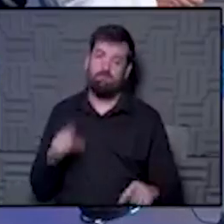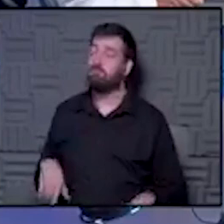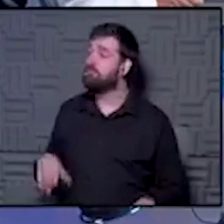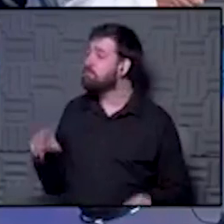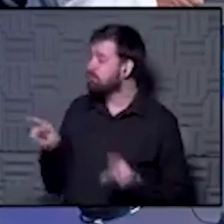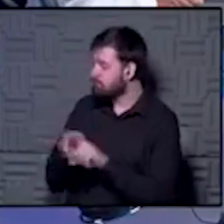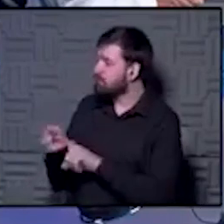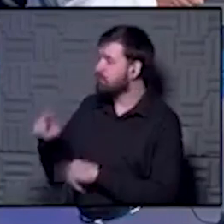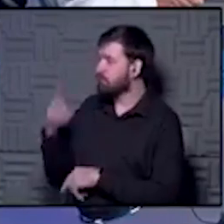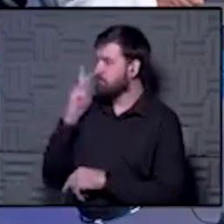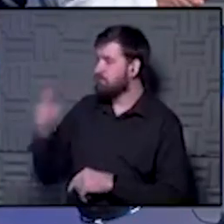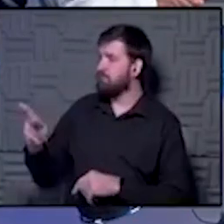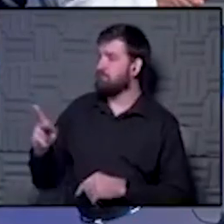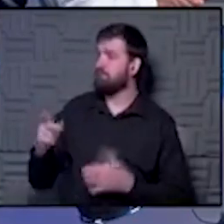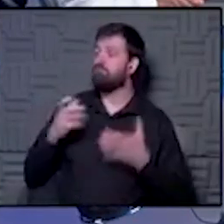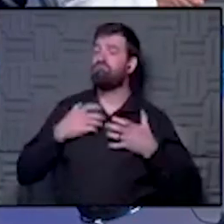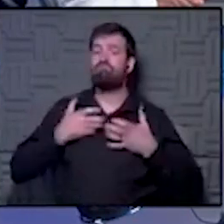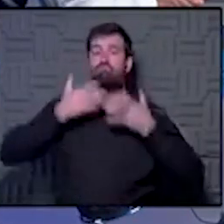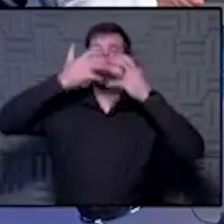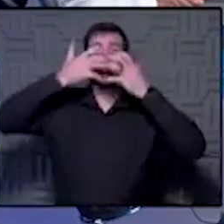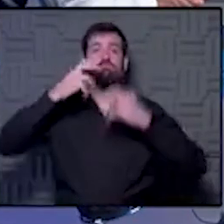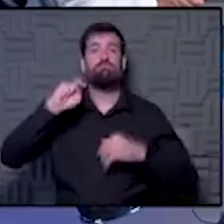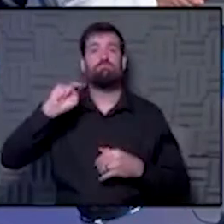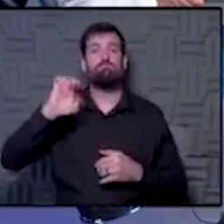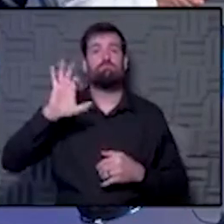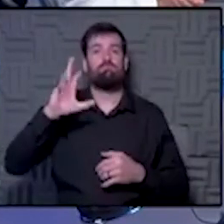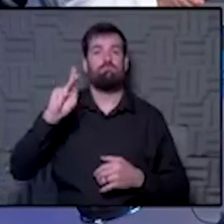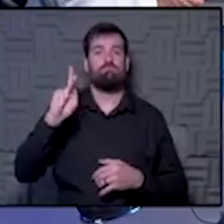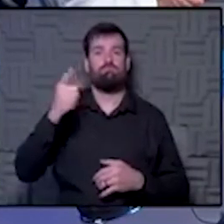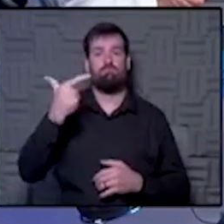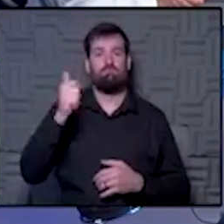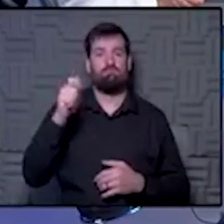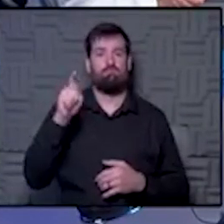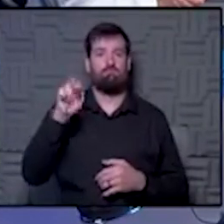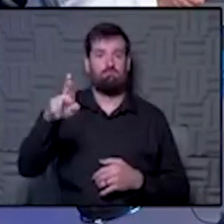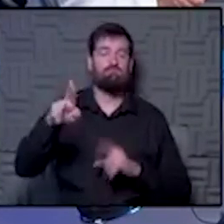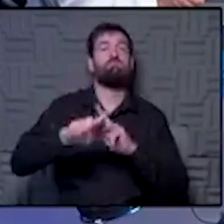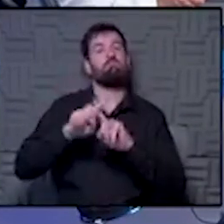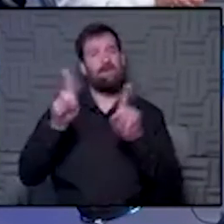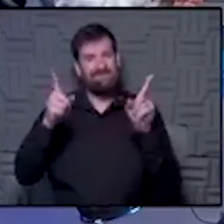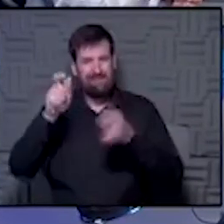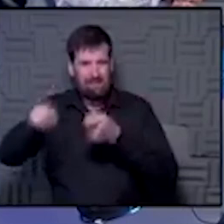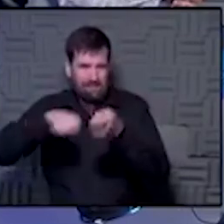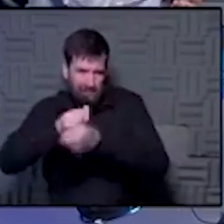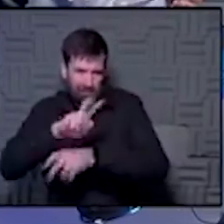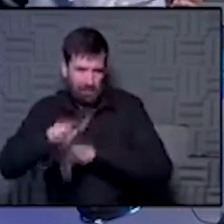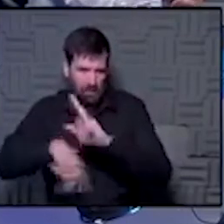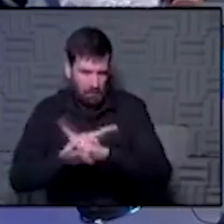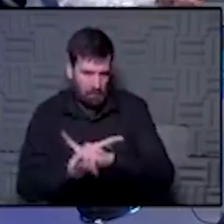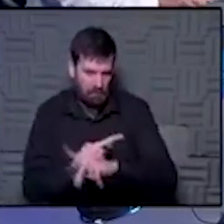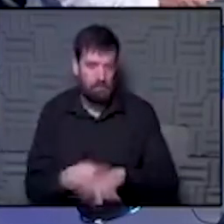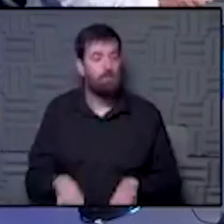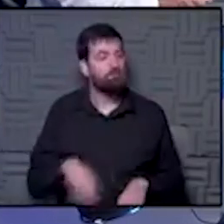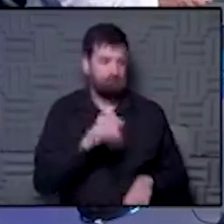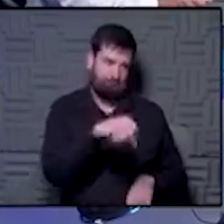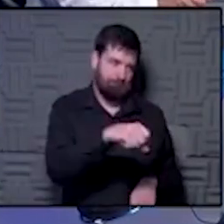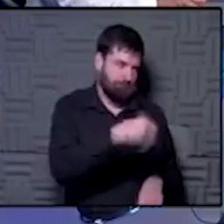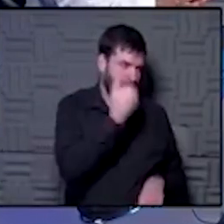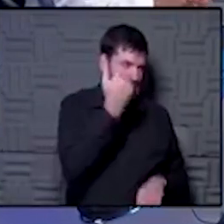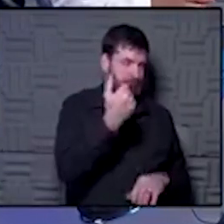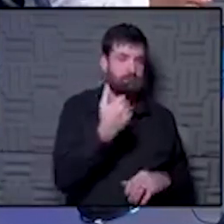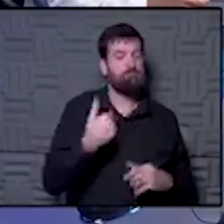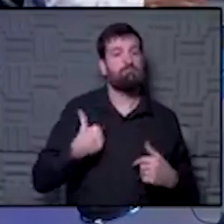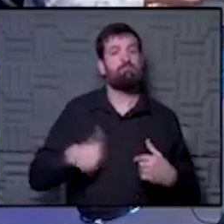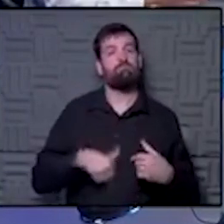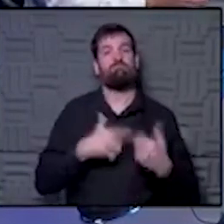thing is we see those neck gators, but we know that has to be a certain kind of neck gator to work, Dana. Yeah. Yeah, absolutely. We know, I think the best part that you said was we